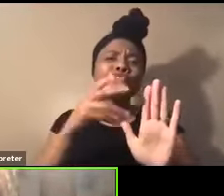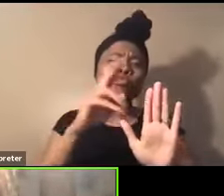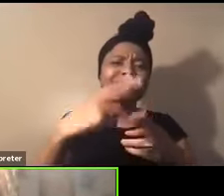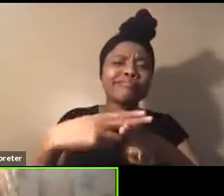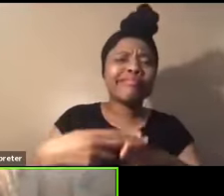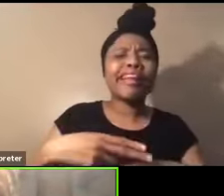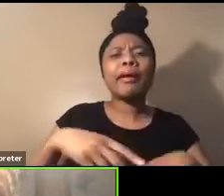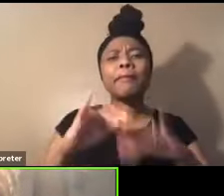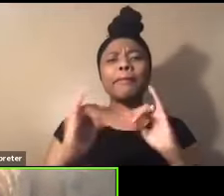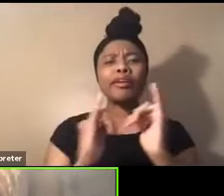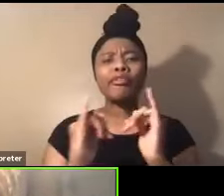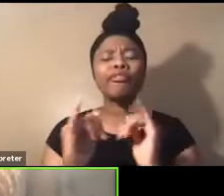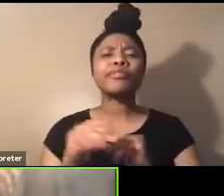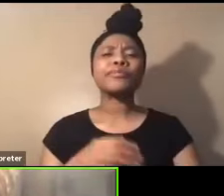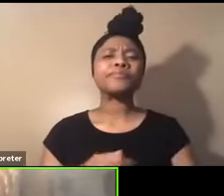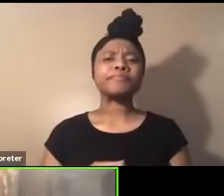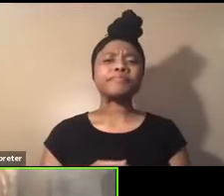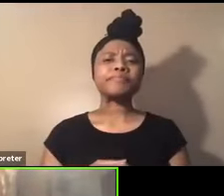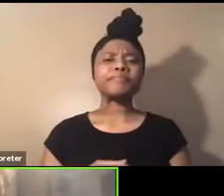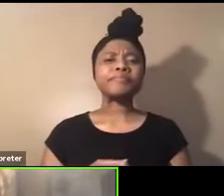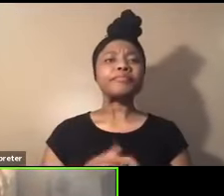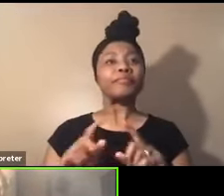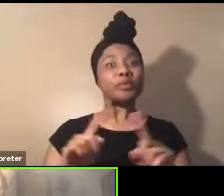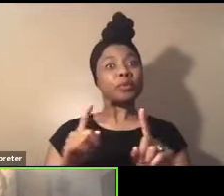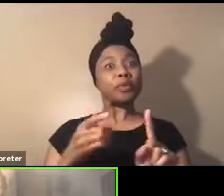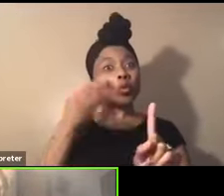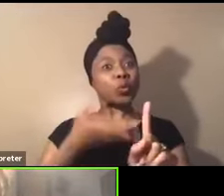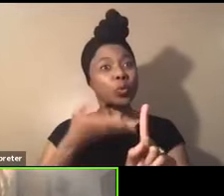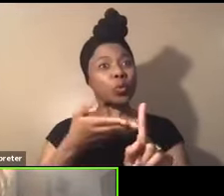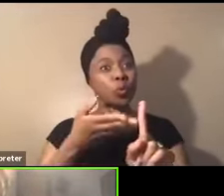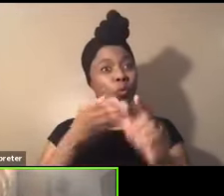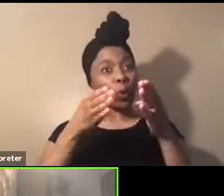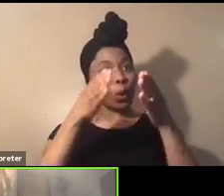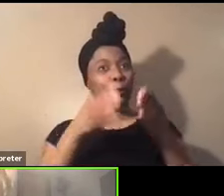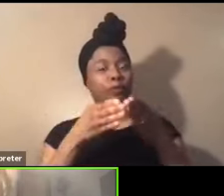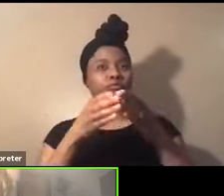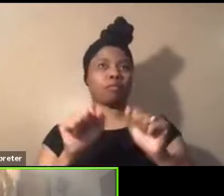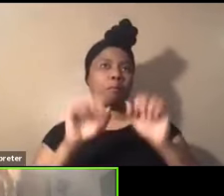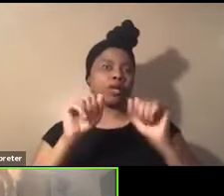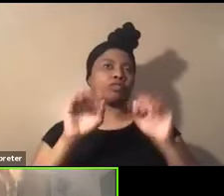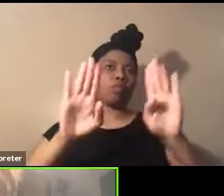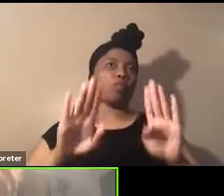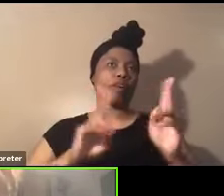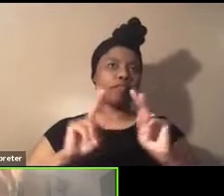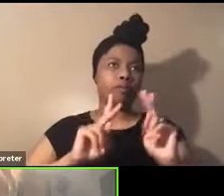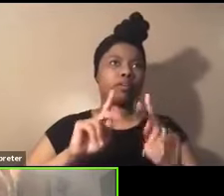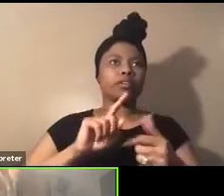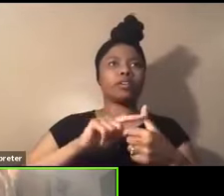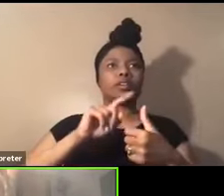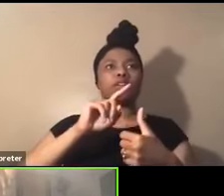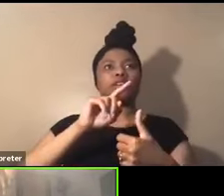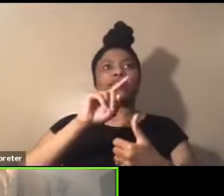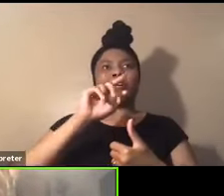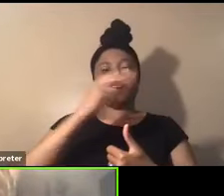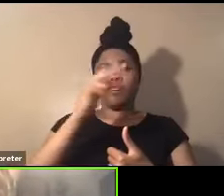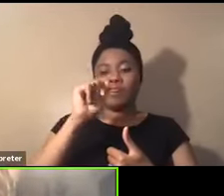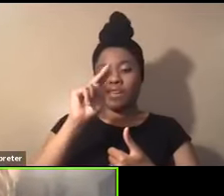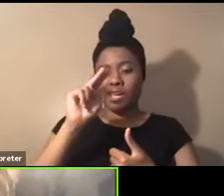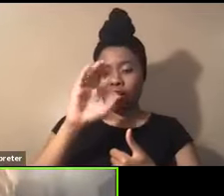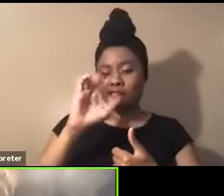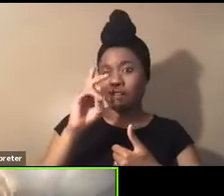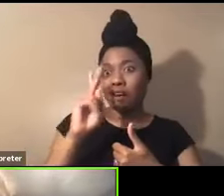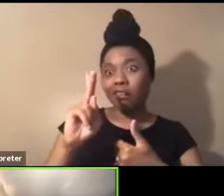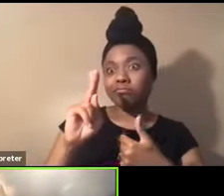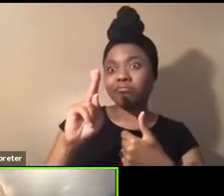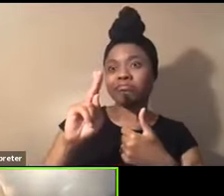knowing that you are that person, these wonderful people, Jory Hancock, who said that, you know, it's